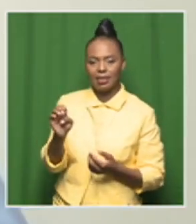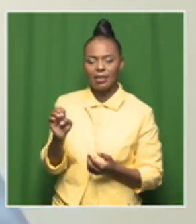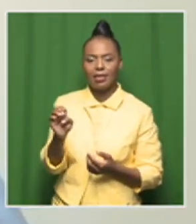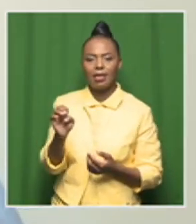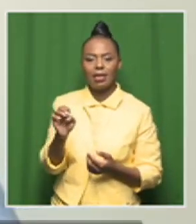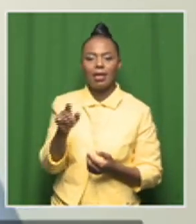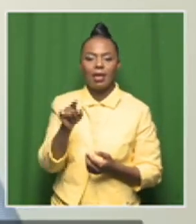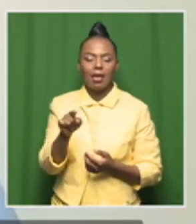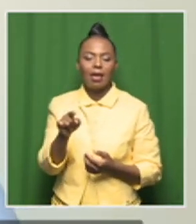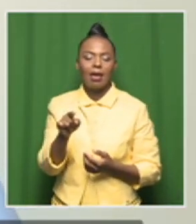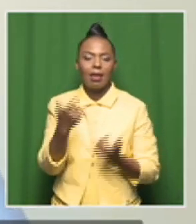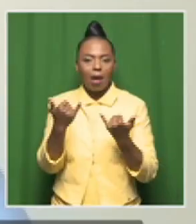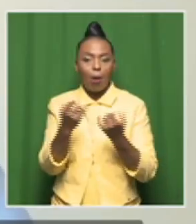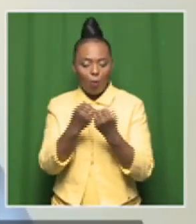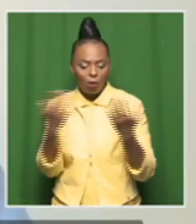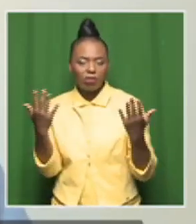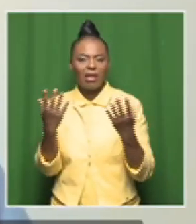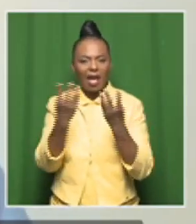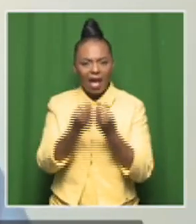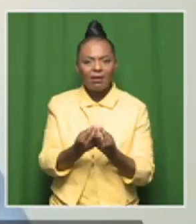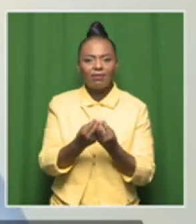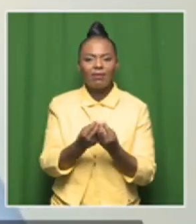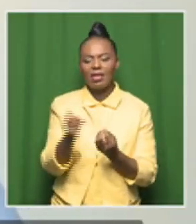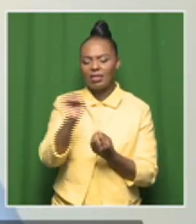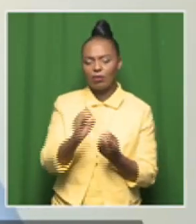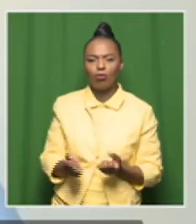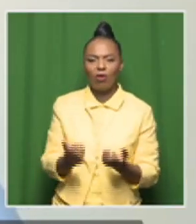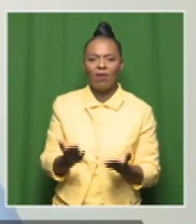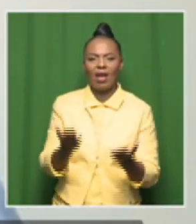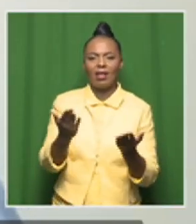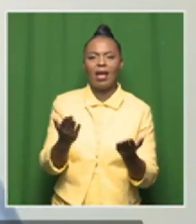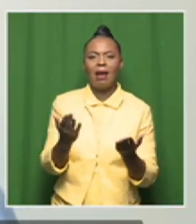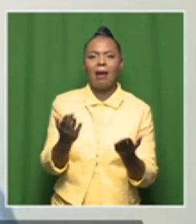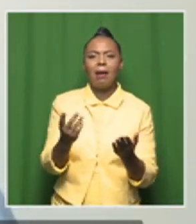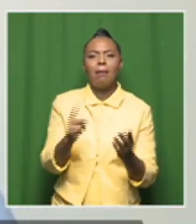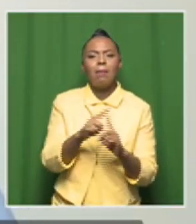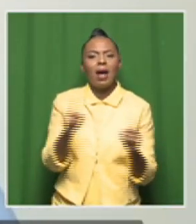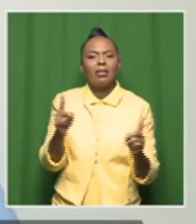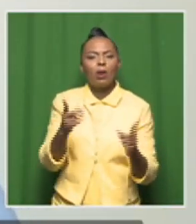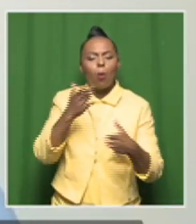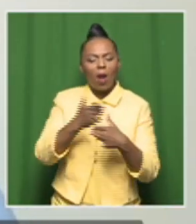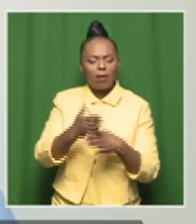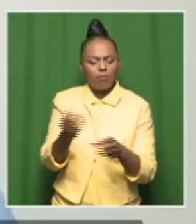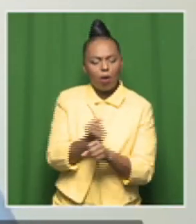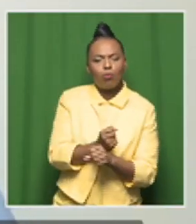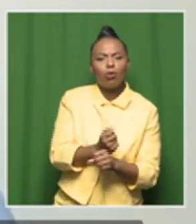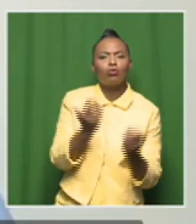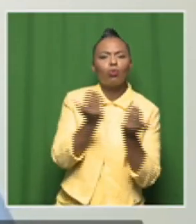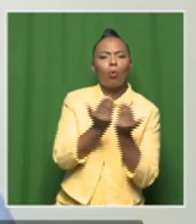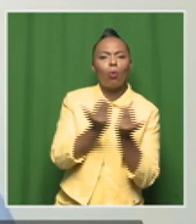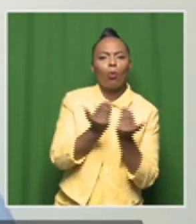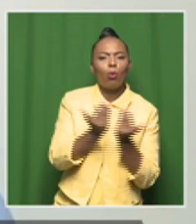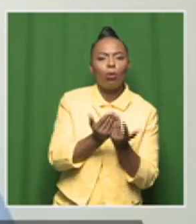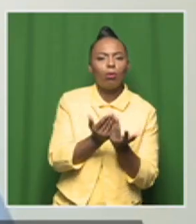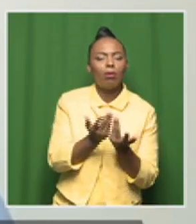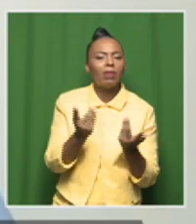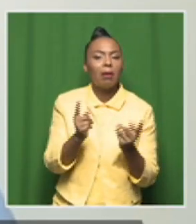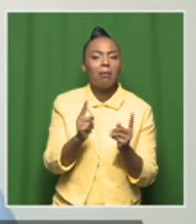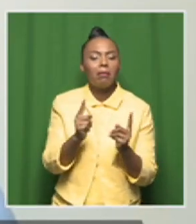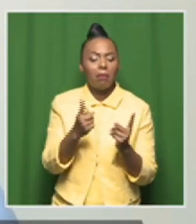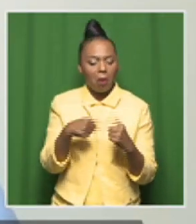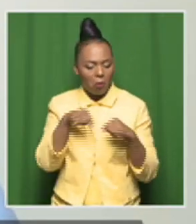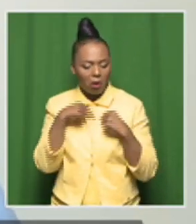and in some cases, you have multiple service providers at the same school. And therefore, we don't have the ability to